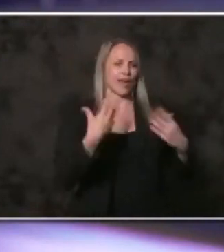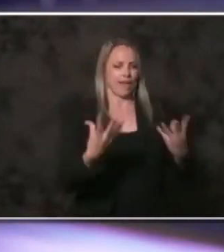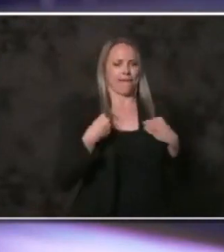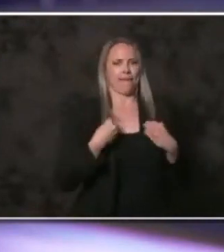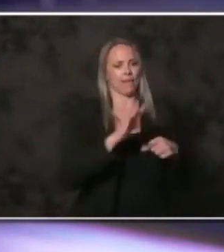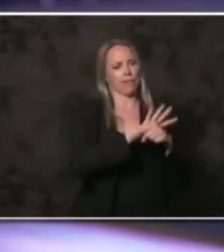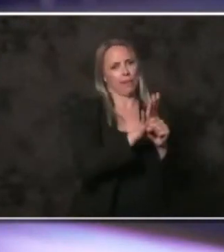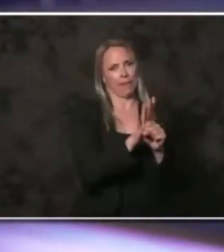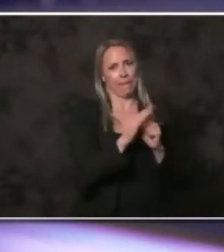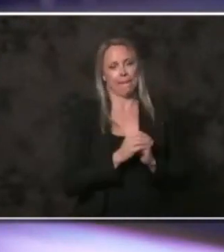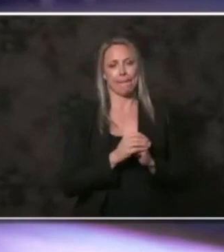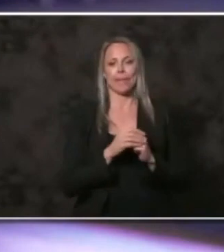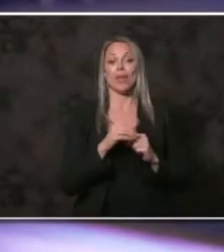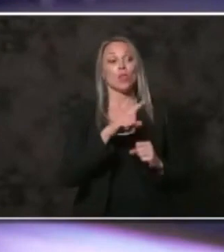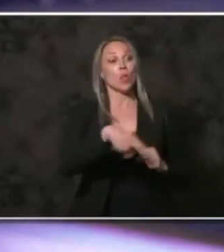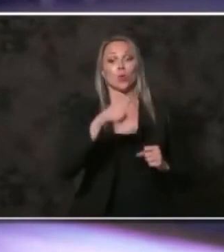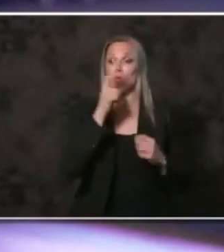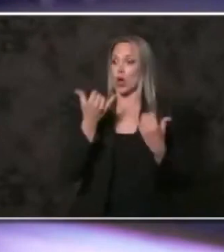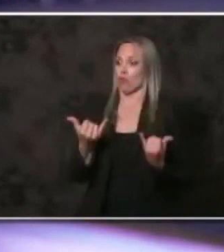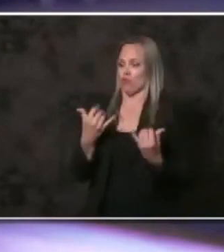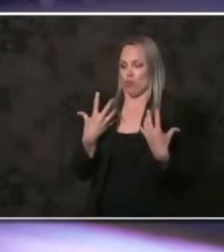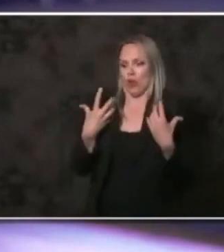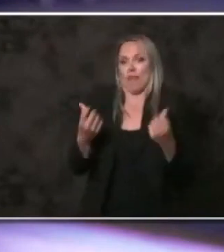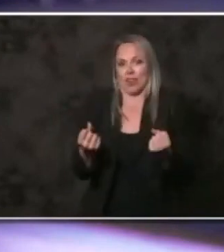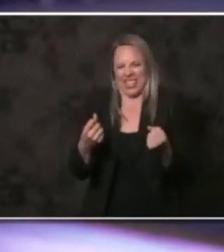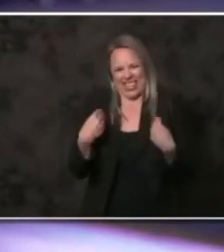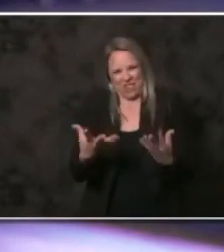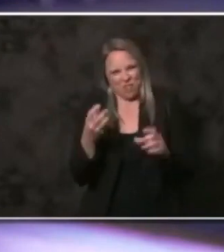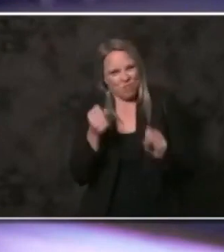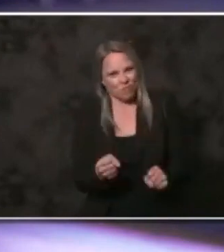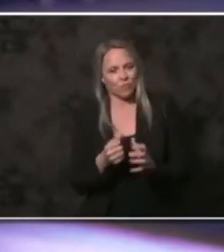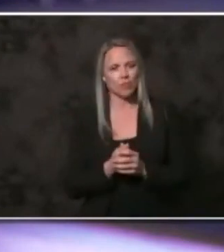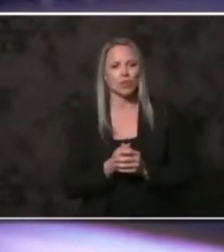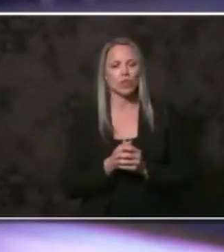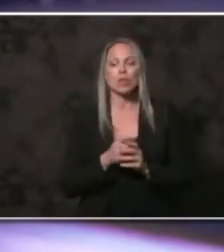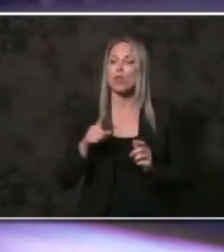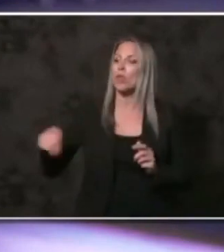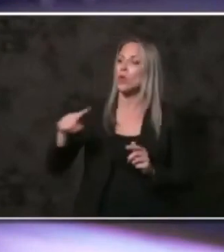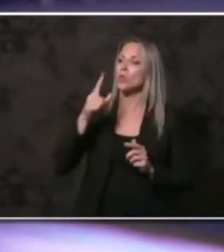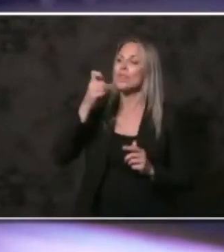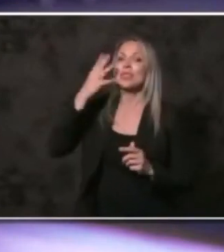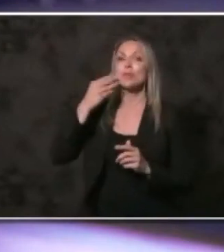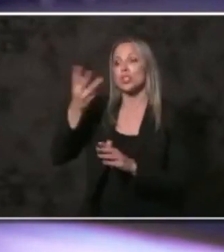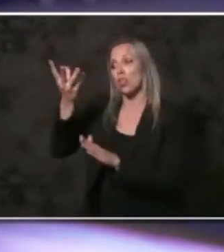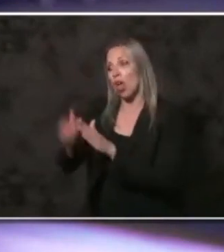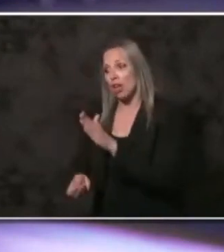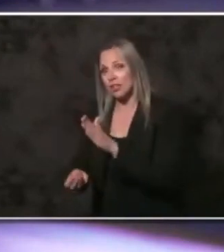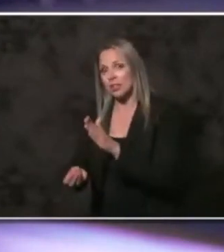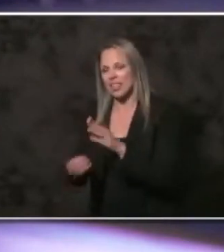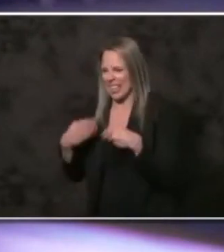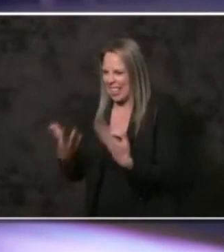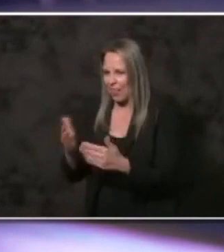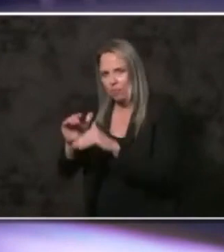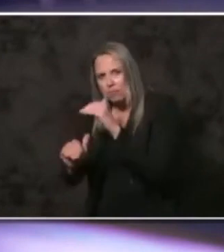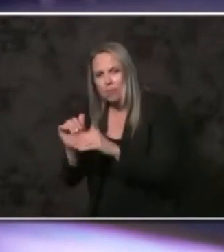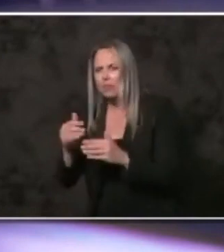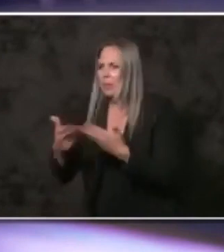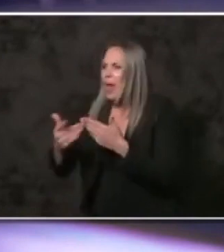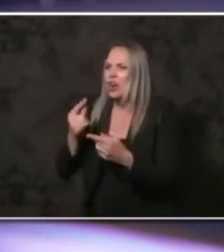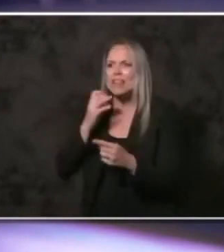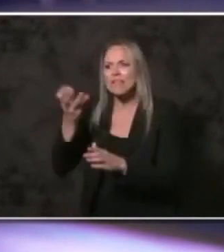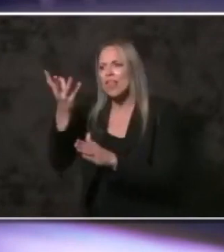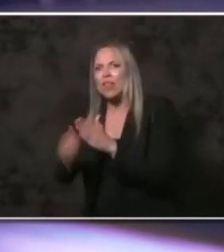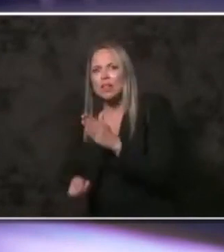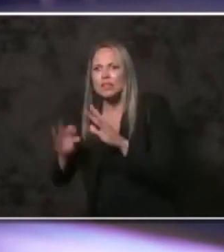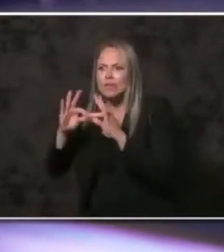Strengthen those who are recovering. Comfort those who've experienced a loss, whether it be a loss of a